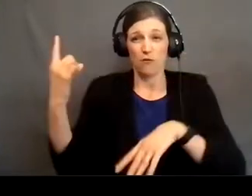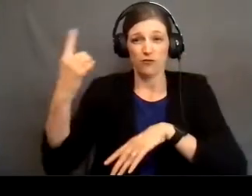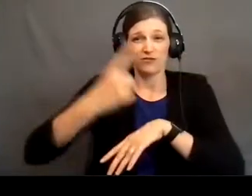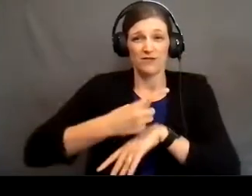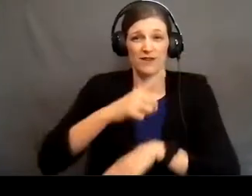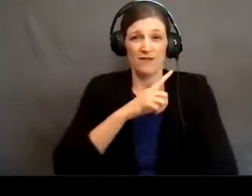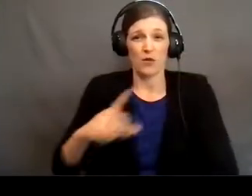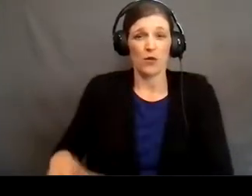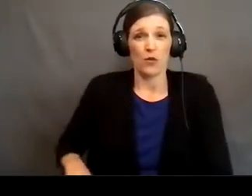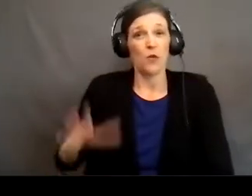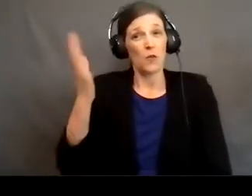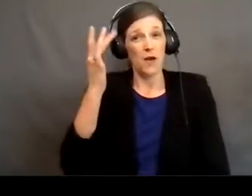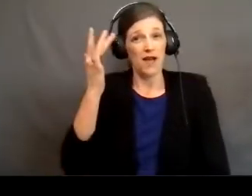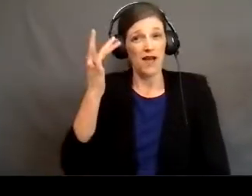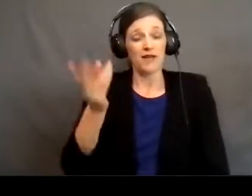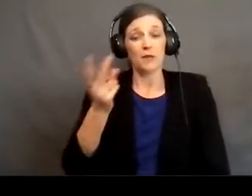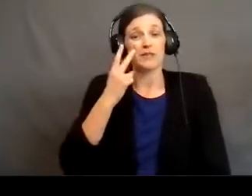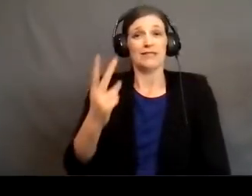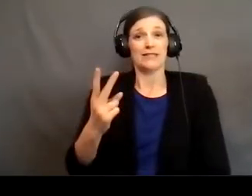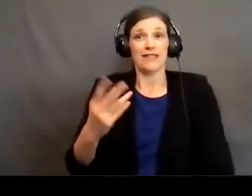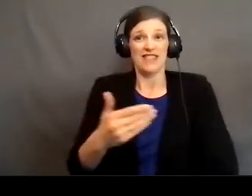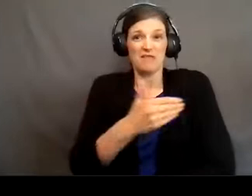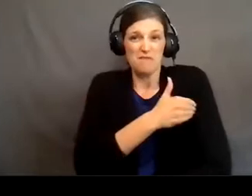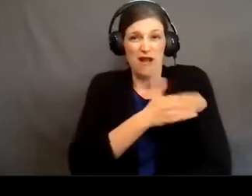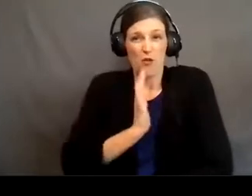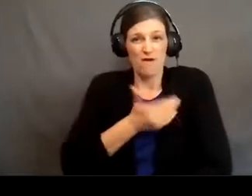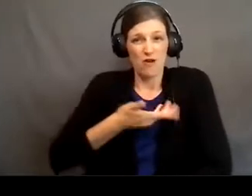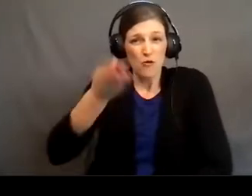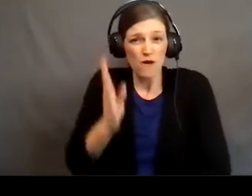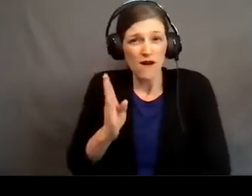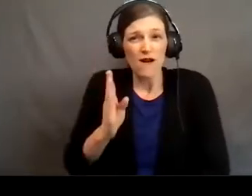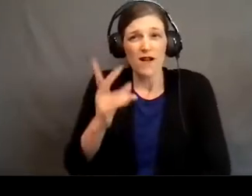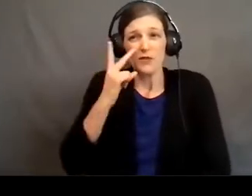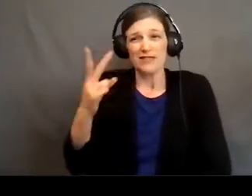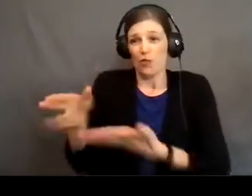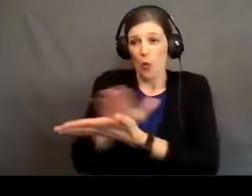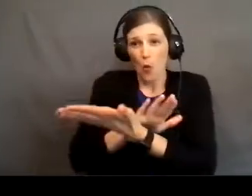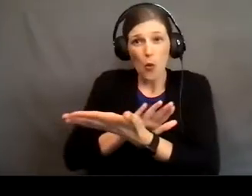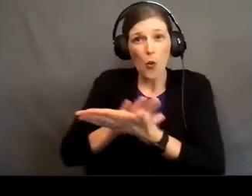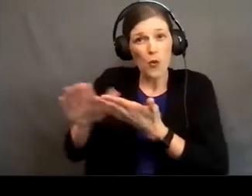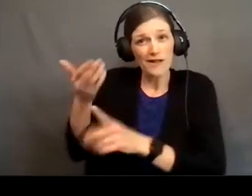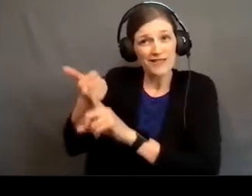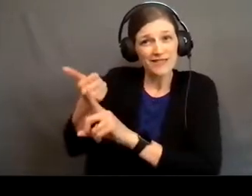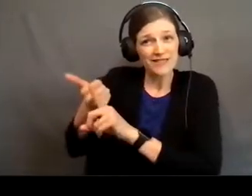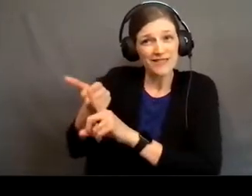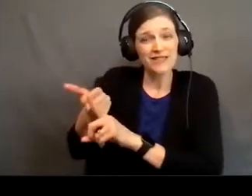Because we see the power of our God. We see the holiness of our God.